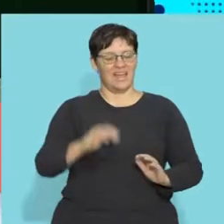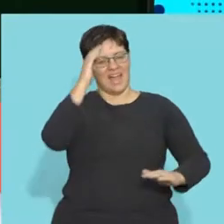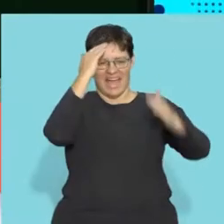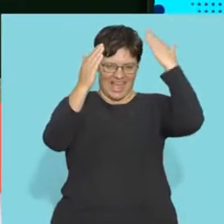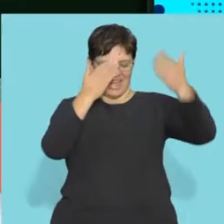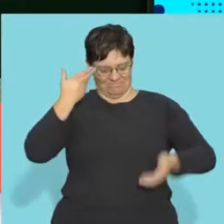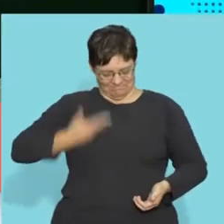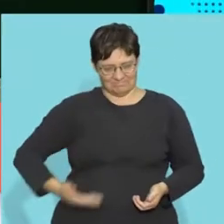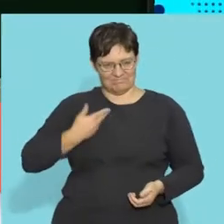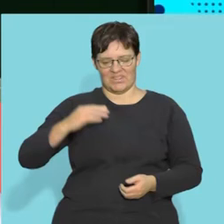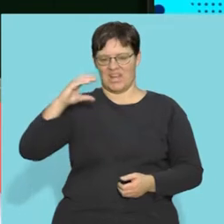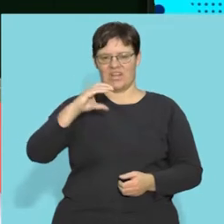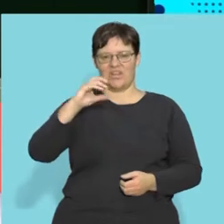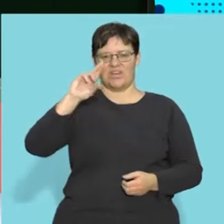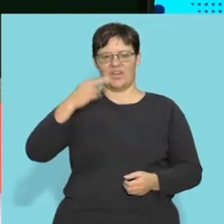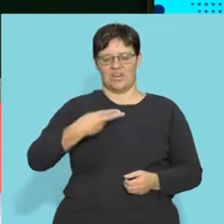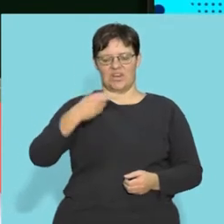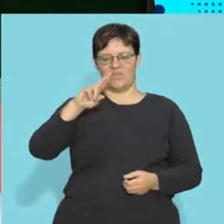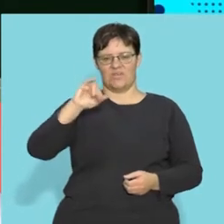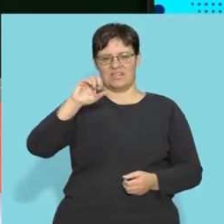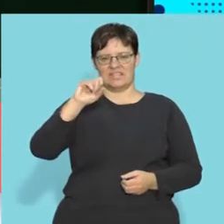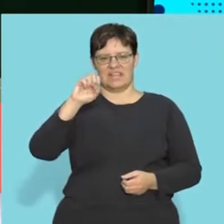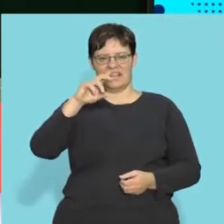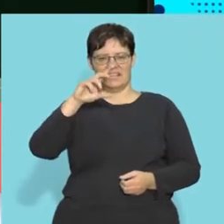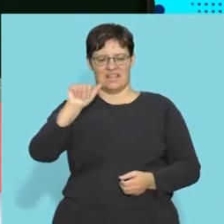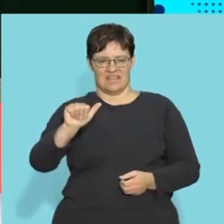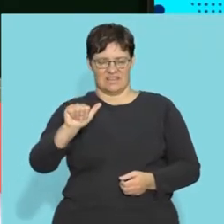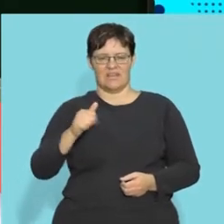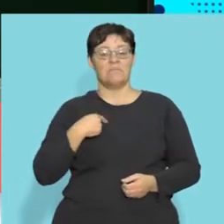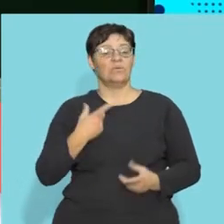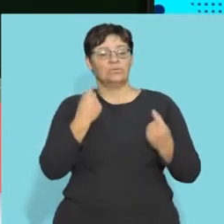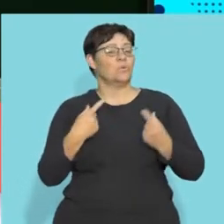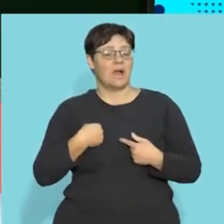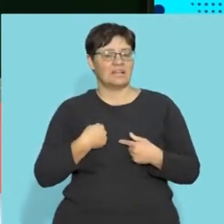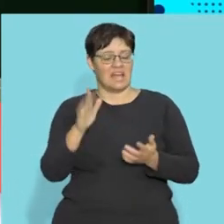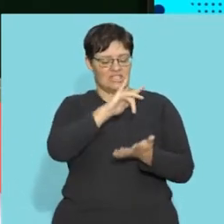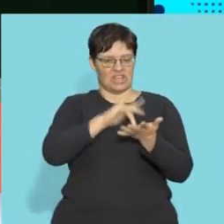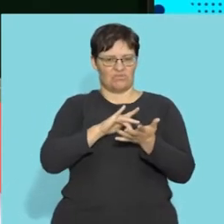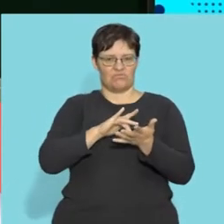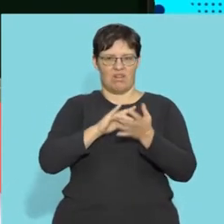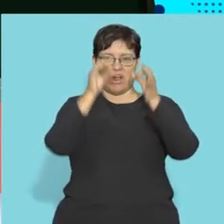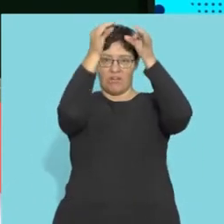Good day, I'm Griselda van Weyck and today I will be doing the central nervous system.